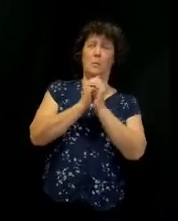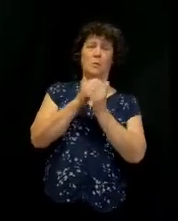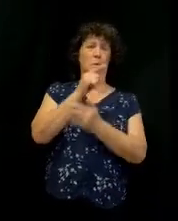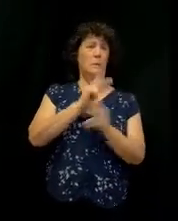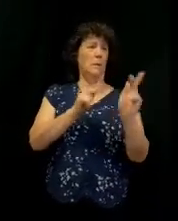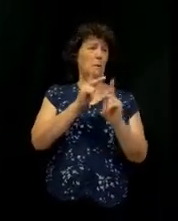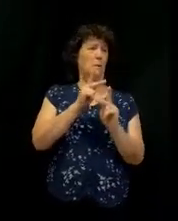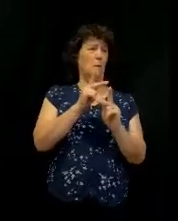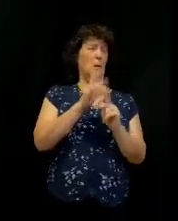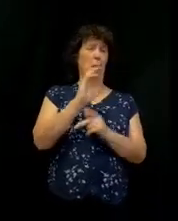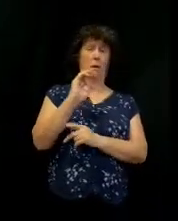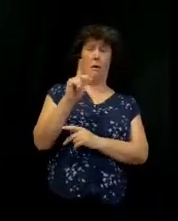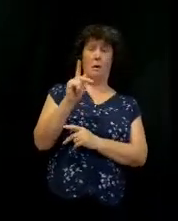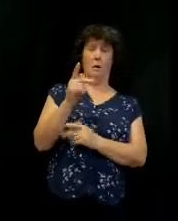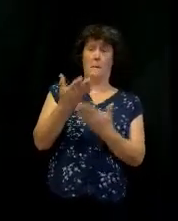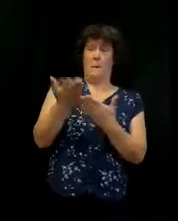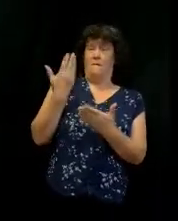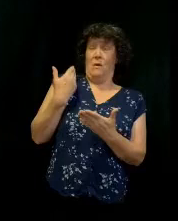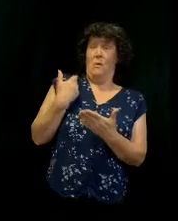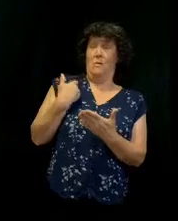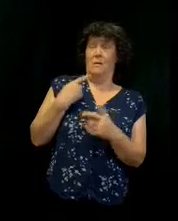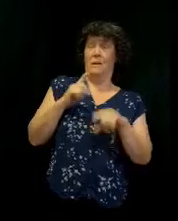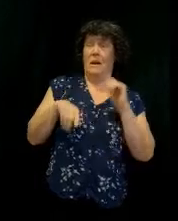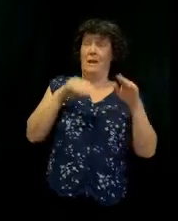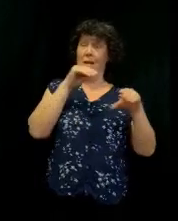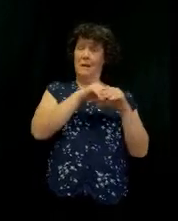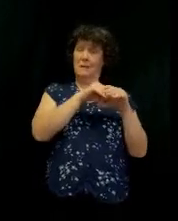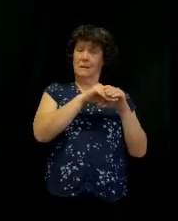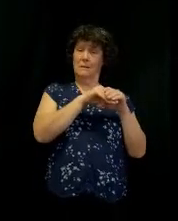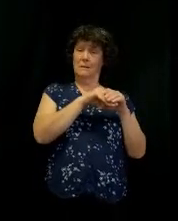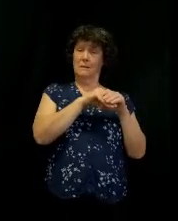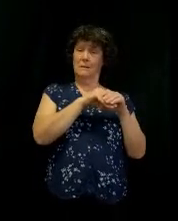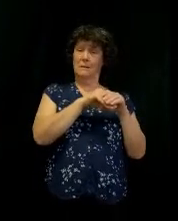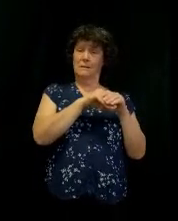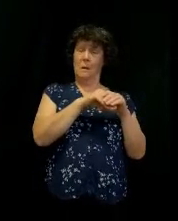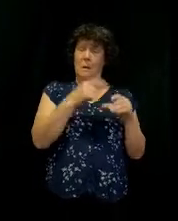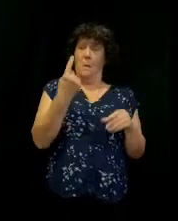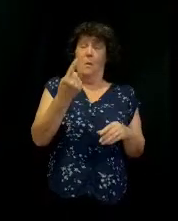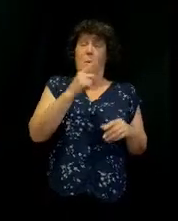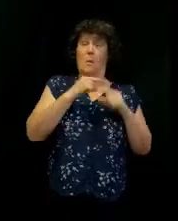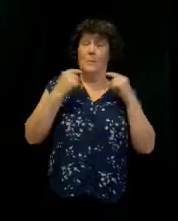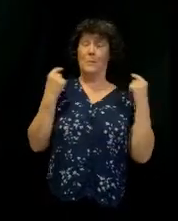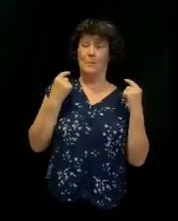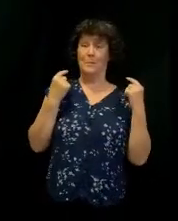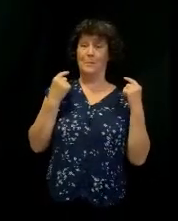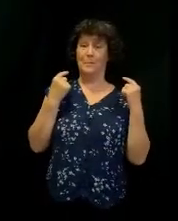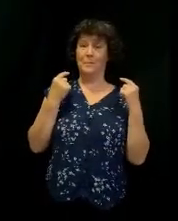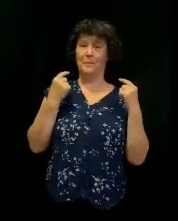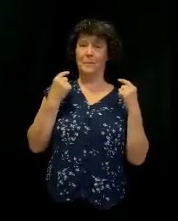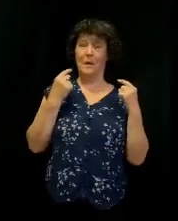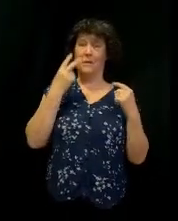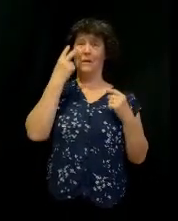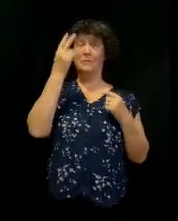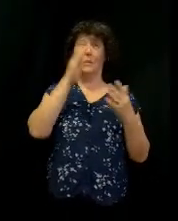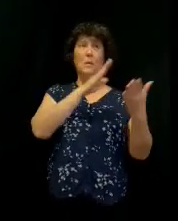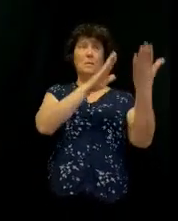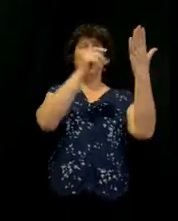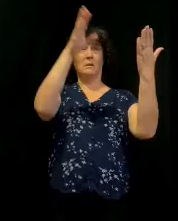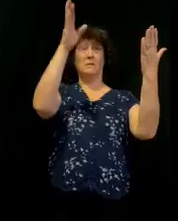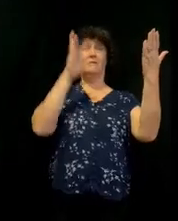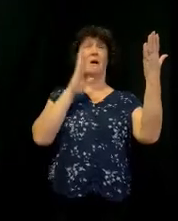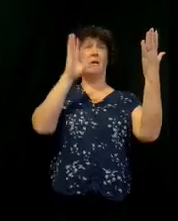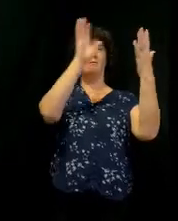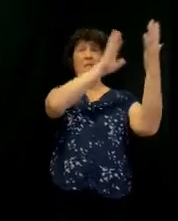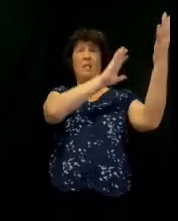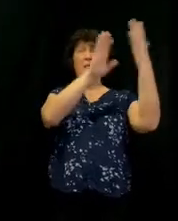The thing that was before, they could not even access it. One guy. No one could ever see the ark. They saw the presence of God in a cloud, but now they're actually